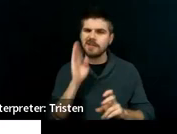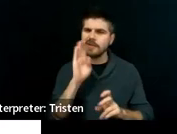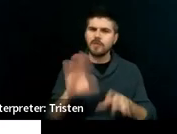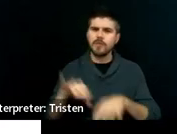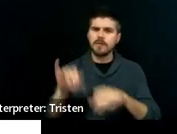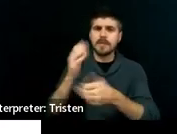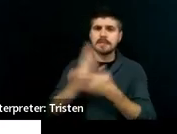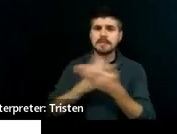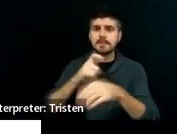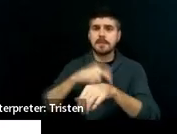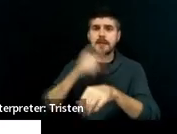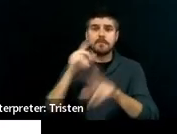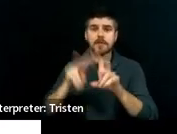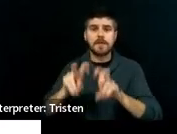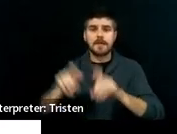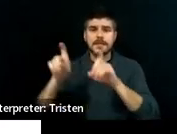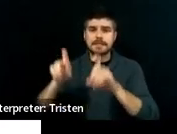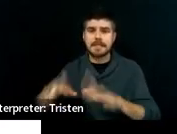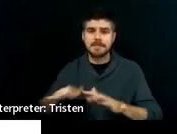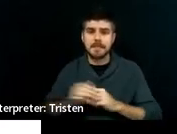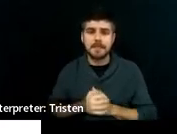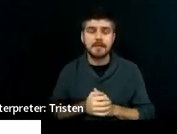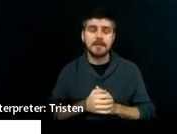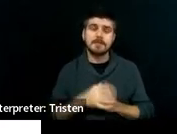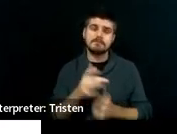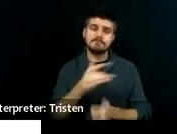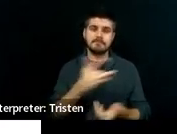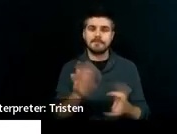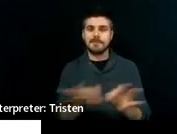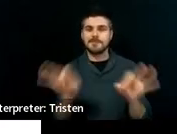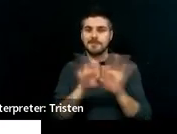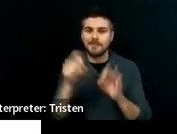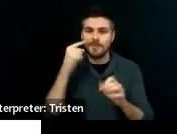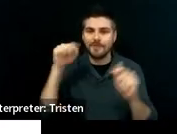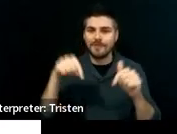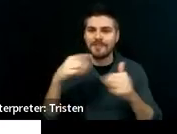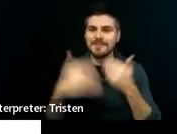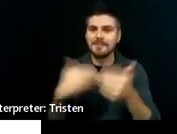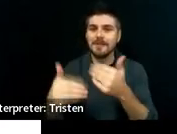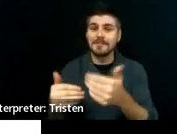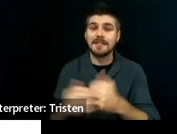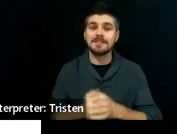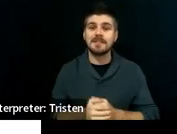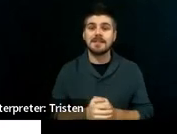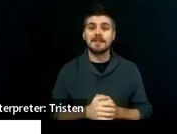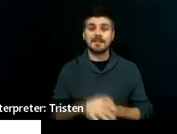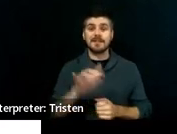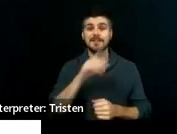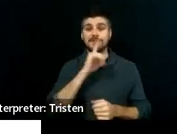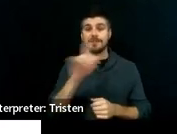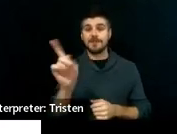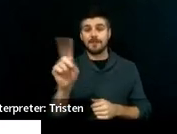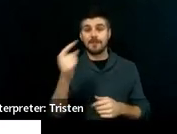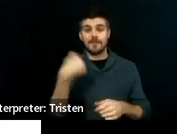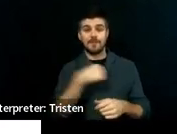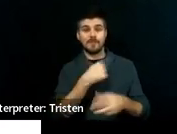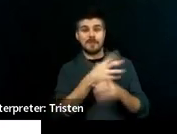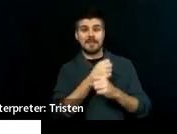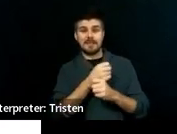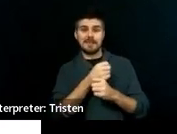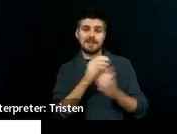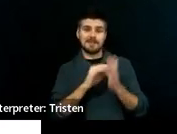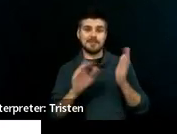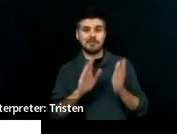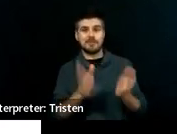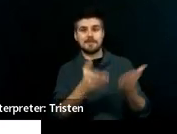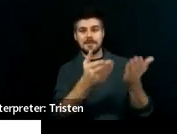because assessment is hugely important to this whole process, right? It really is where we get the student-driven part done